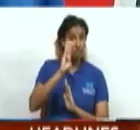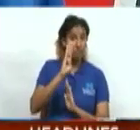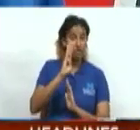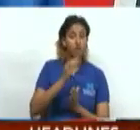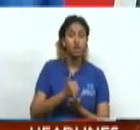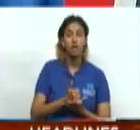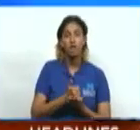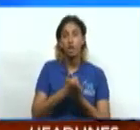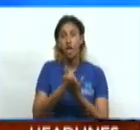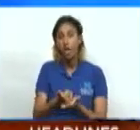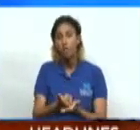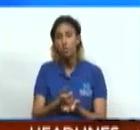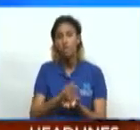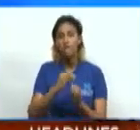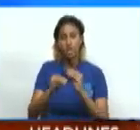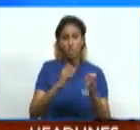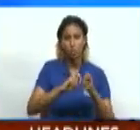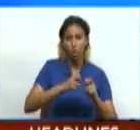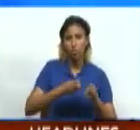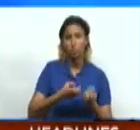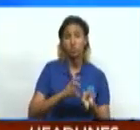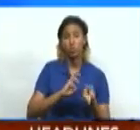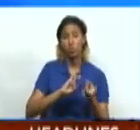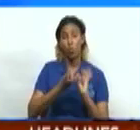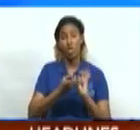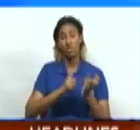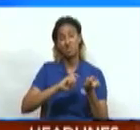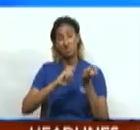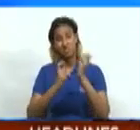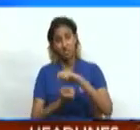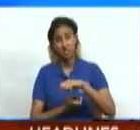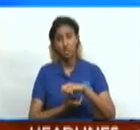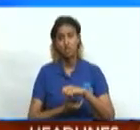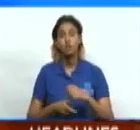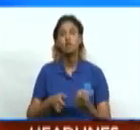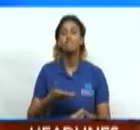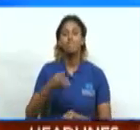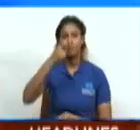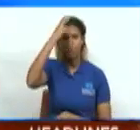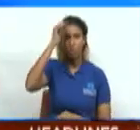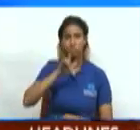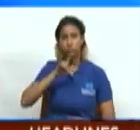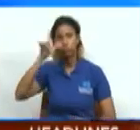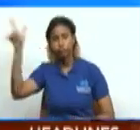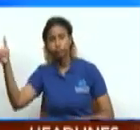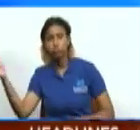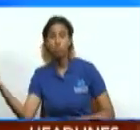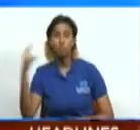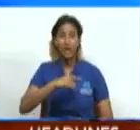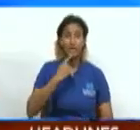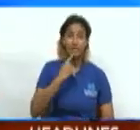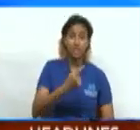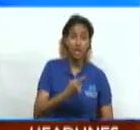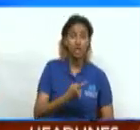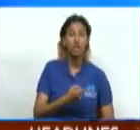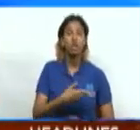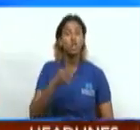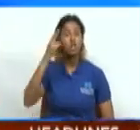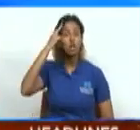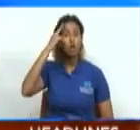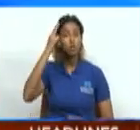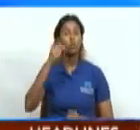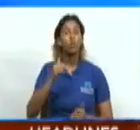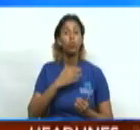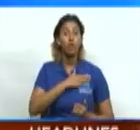of climate change. Back from his Saudi Arabia trip, the Prime Minister revealed the Middle Eastern nation is willing to assist this